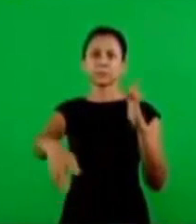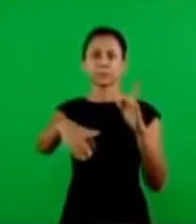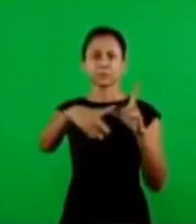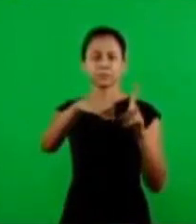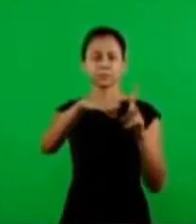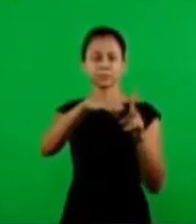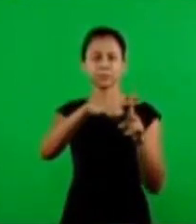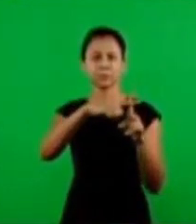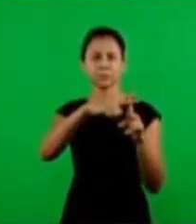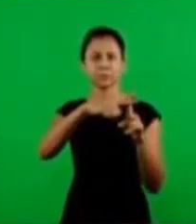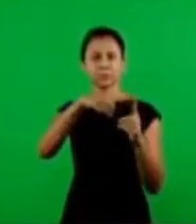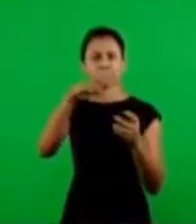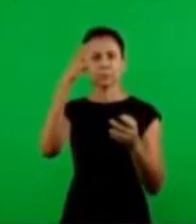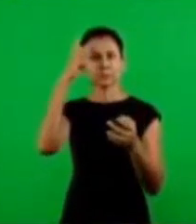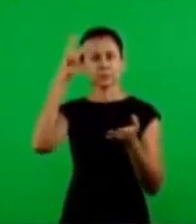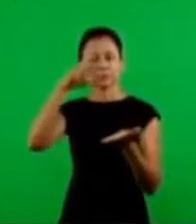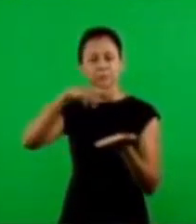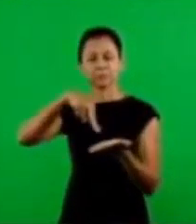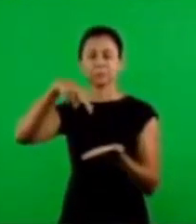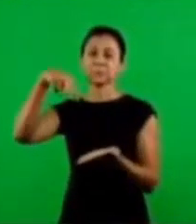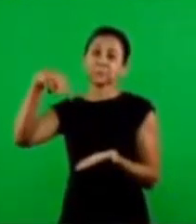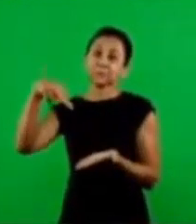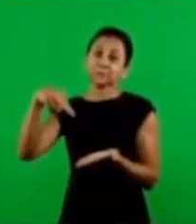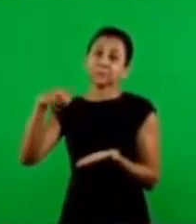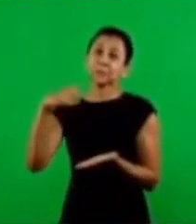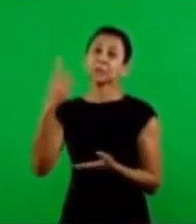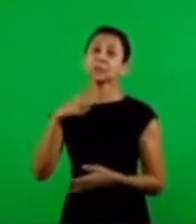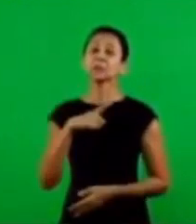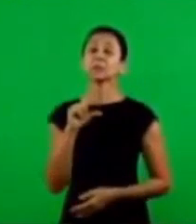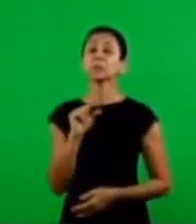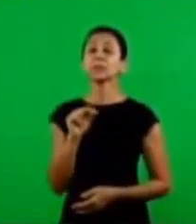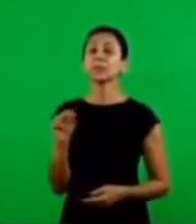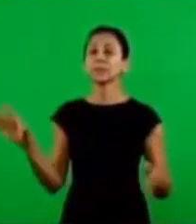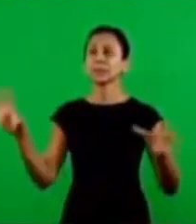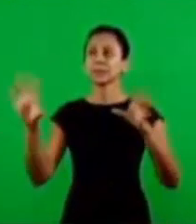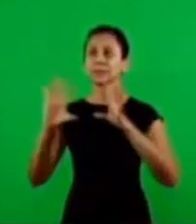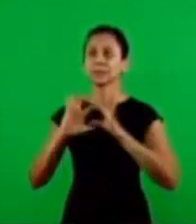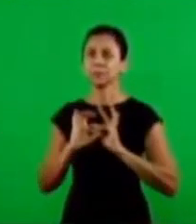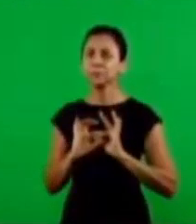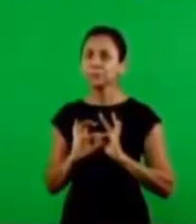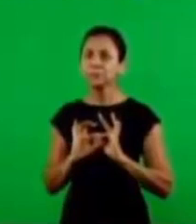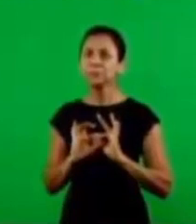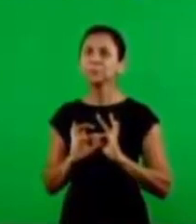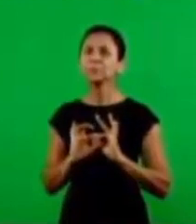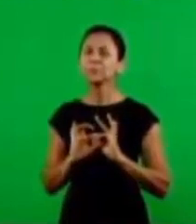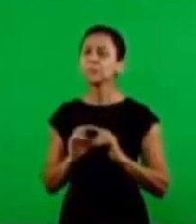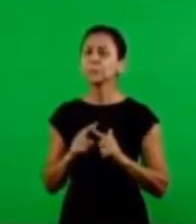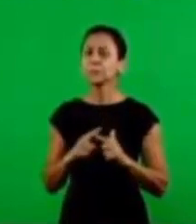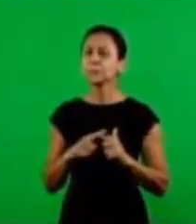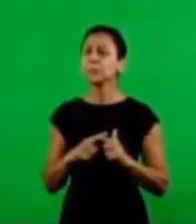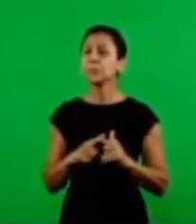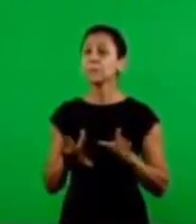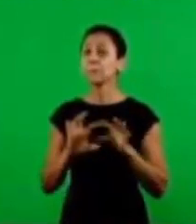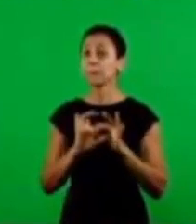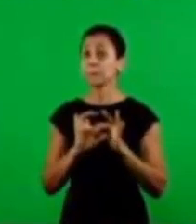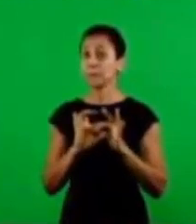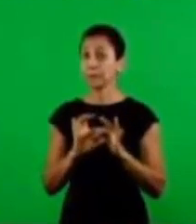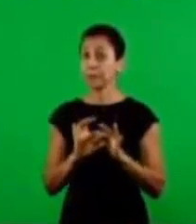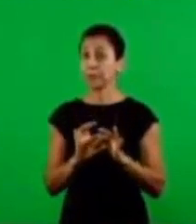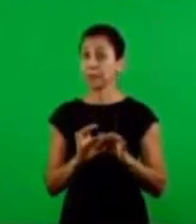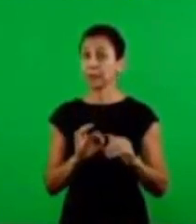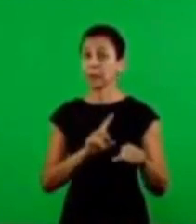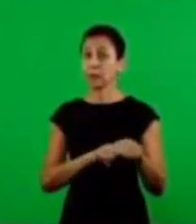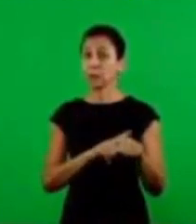through his resurrection now what's left for us fellowship fellowship why because